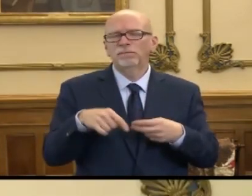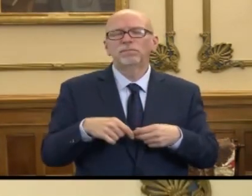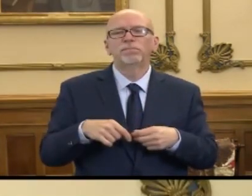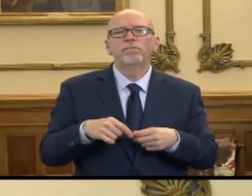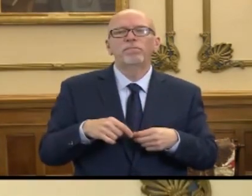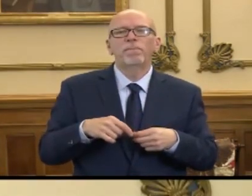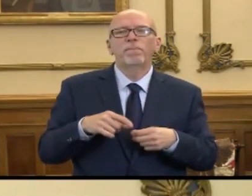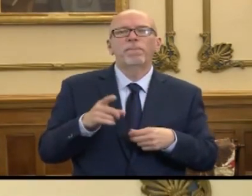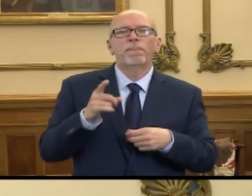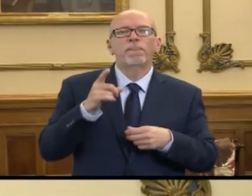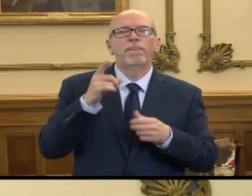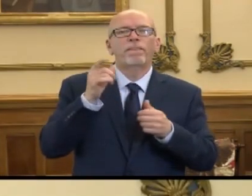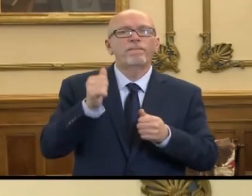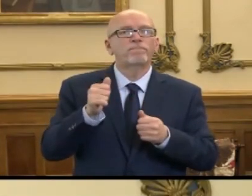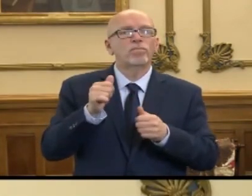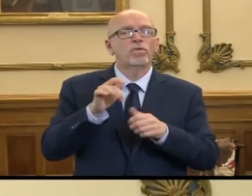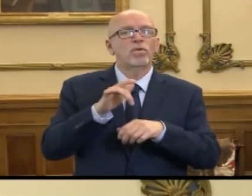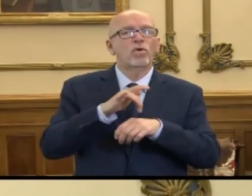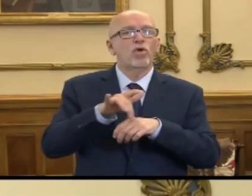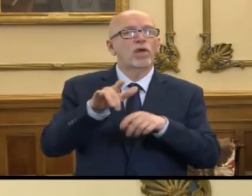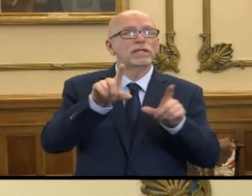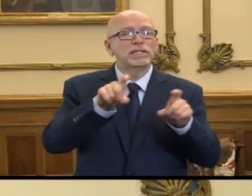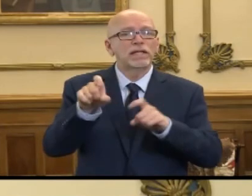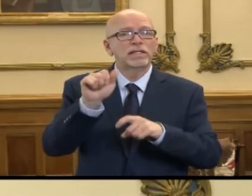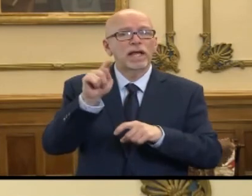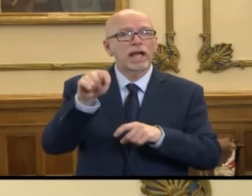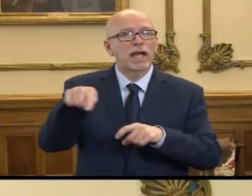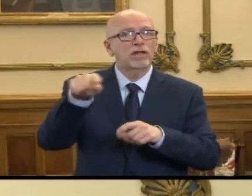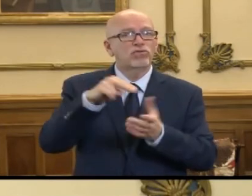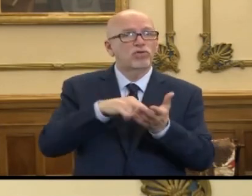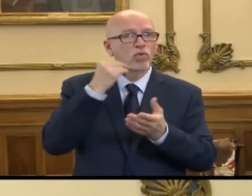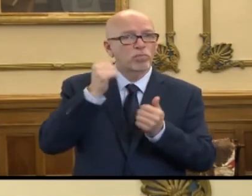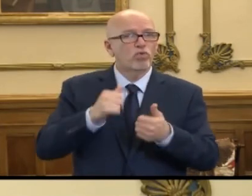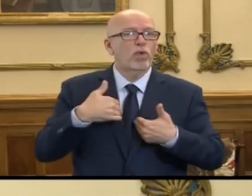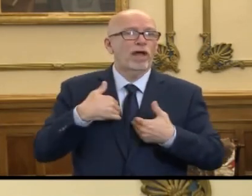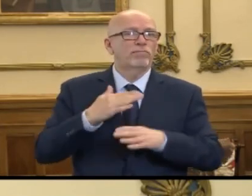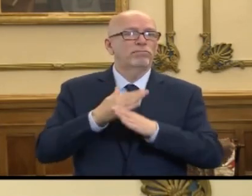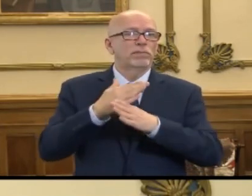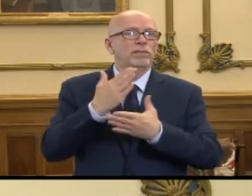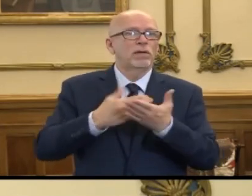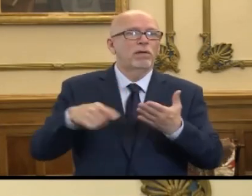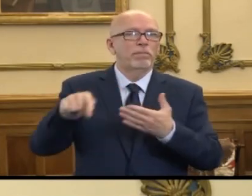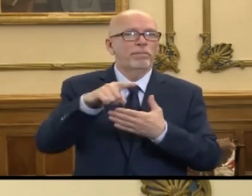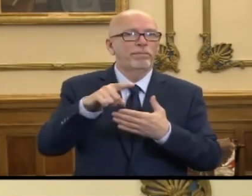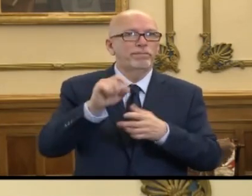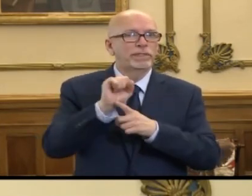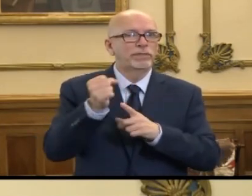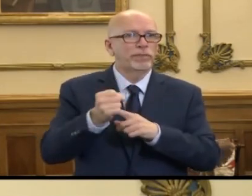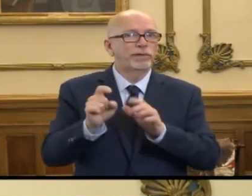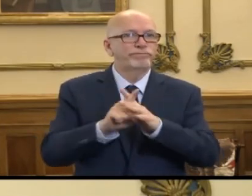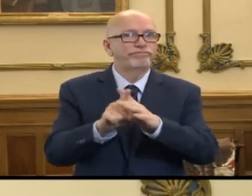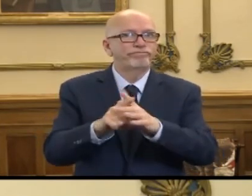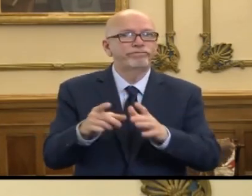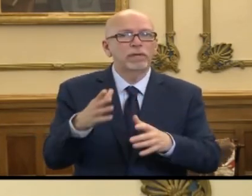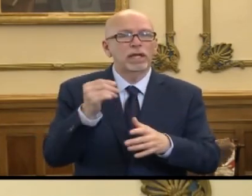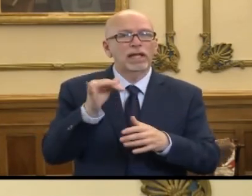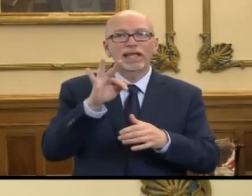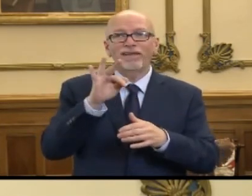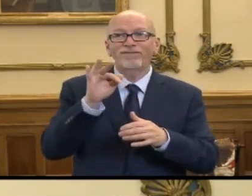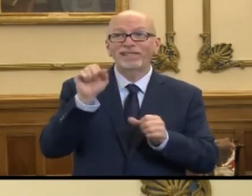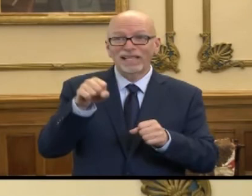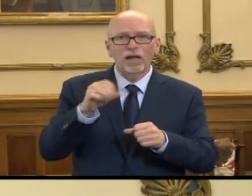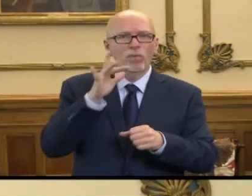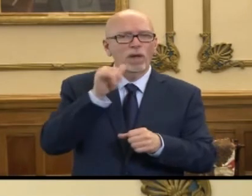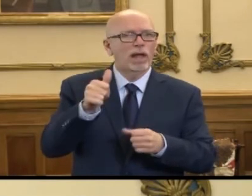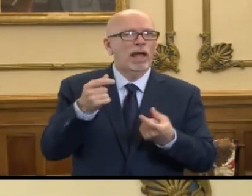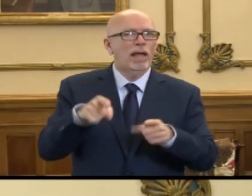could earlier widespread testing at nursing homes have prevented some of the devastation we're seeing? And if so, why wasn't it made available?